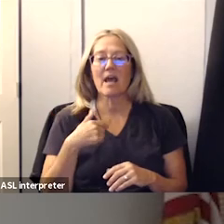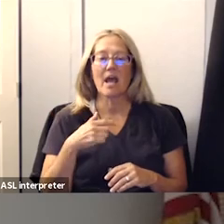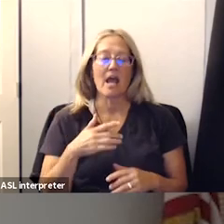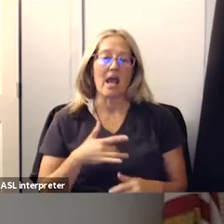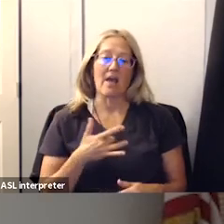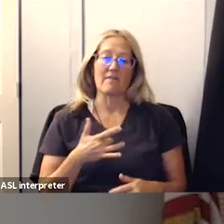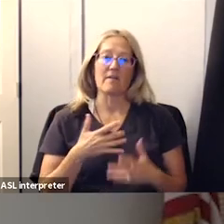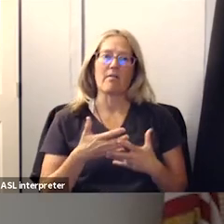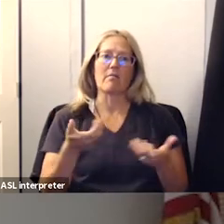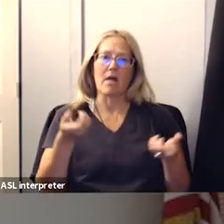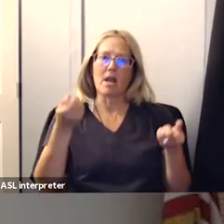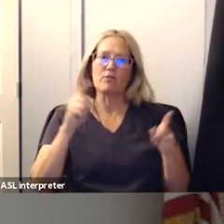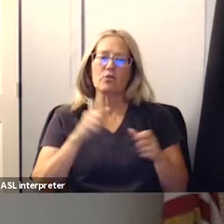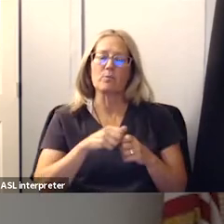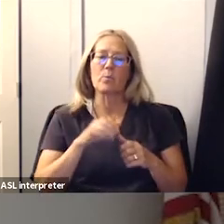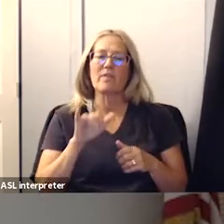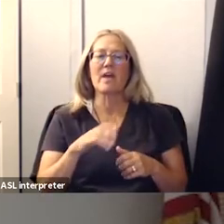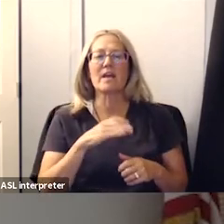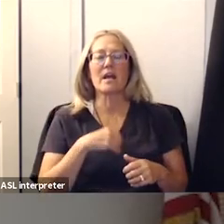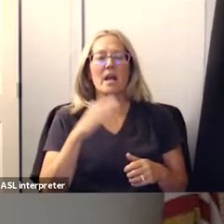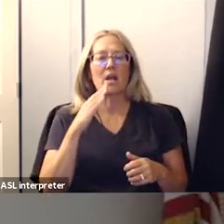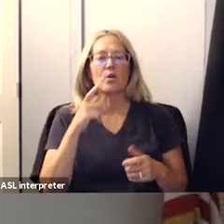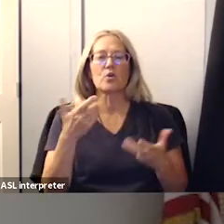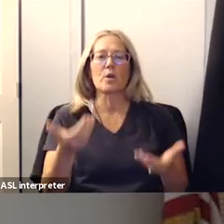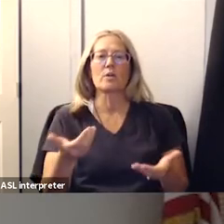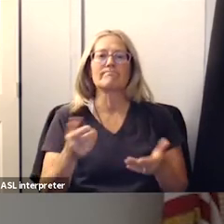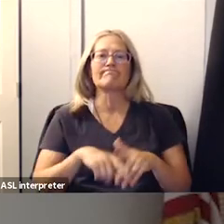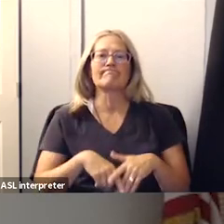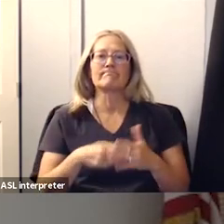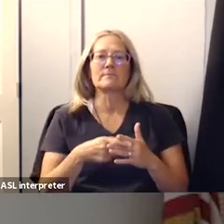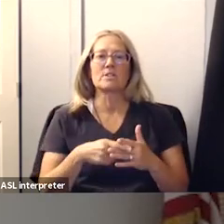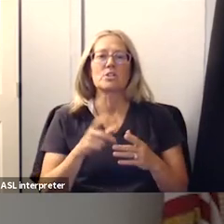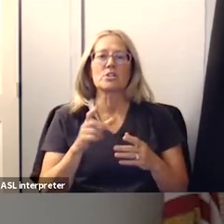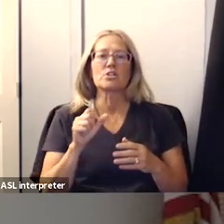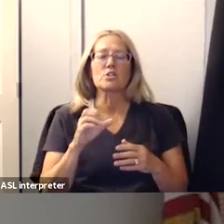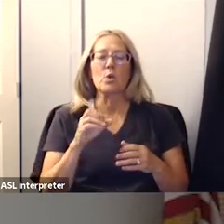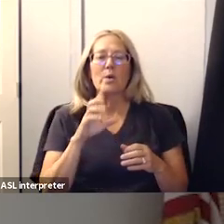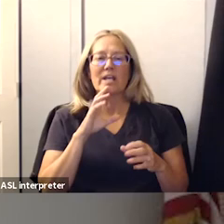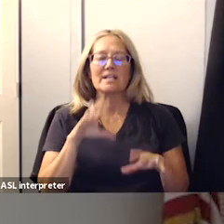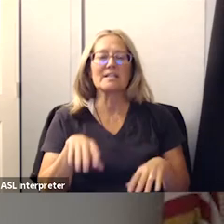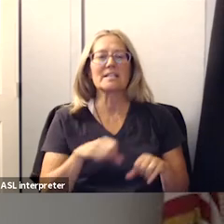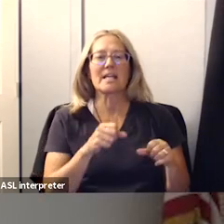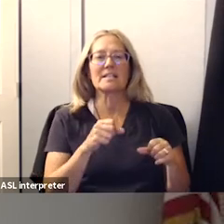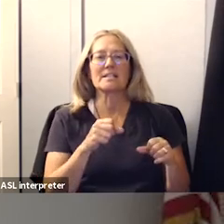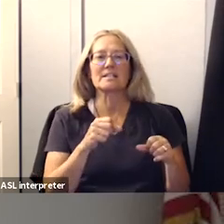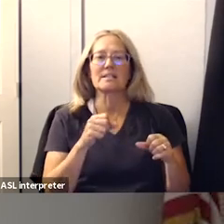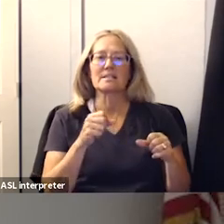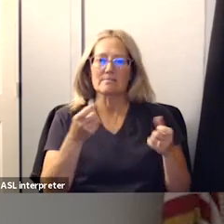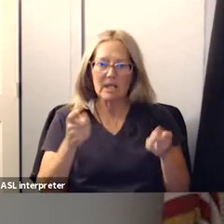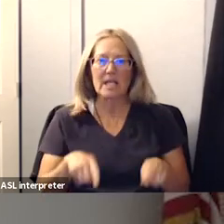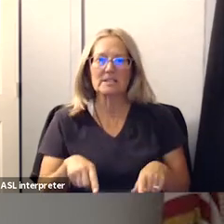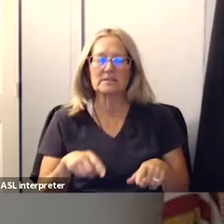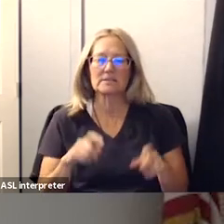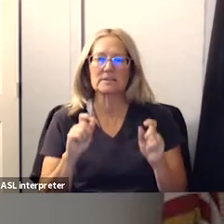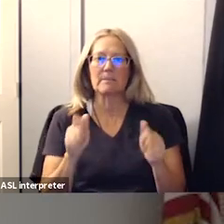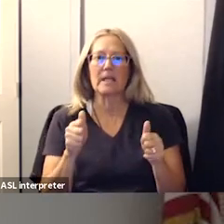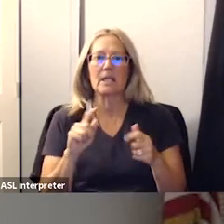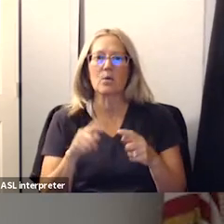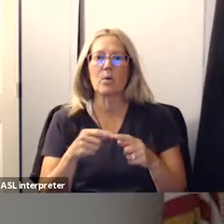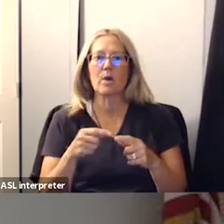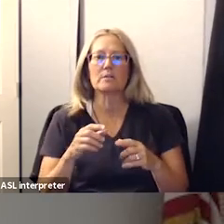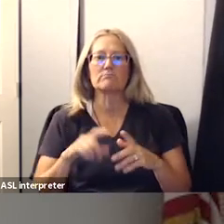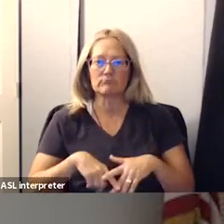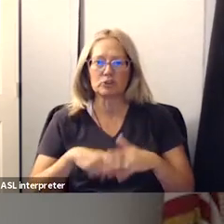agreement with this and i know you want to get things started so it takes place immediately when school starts yes